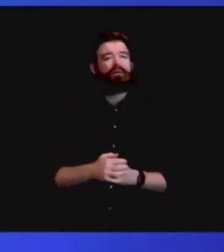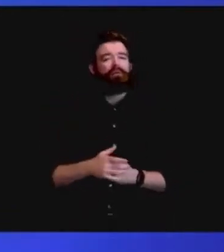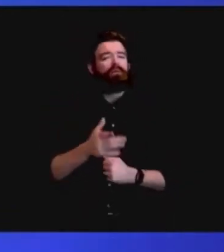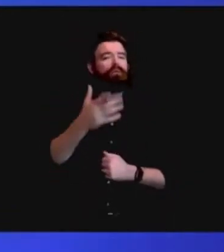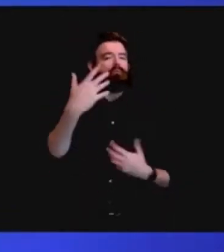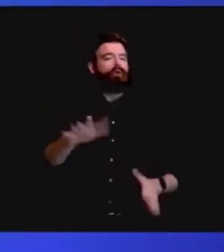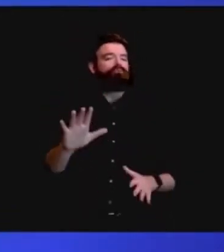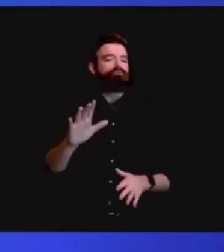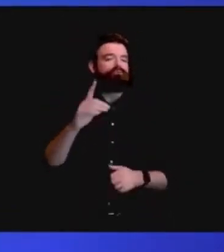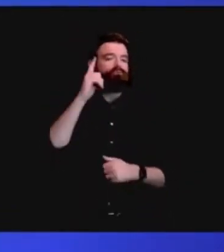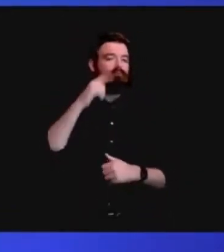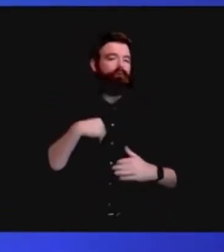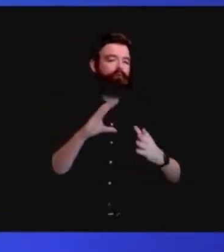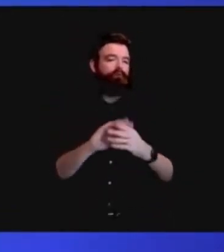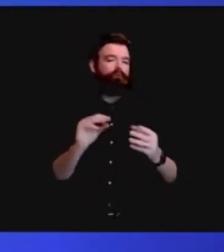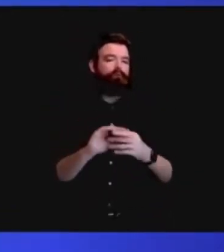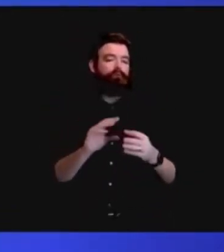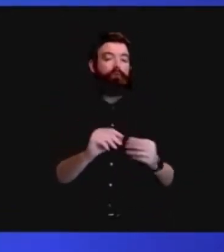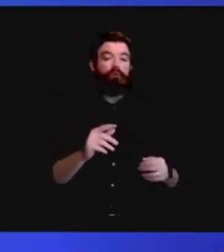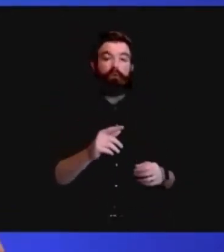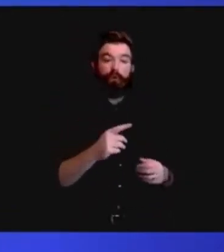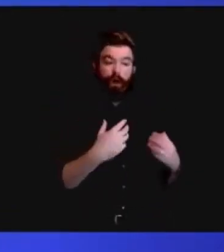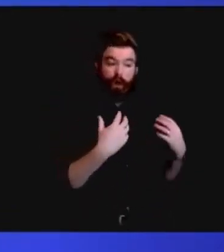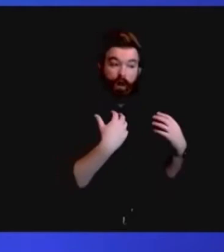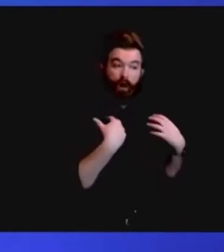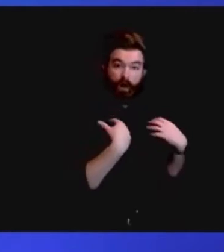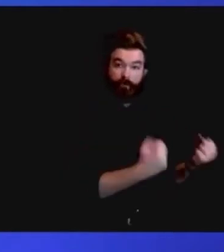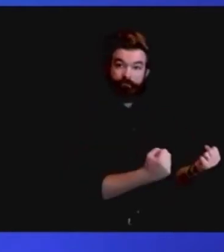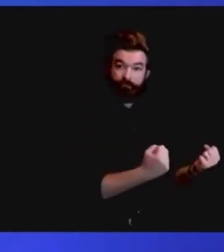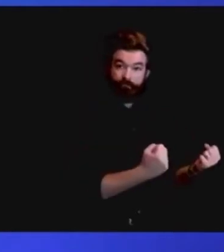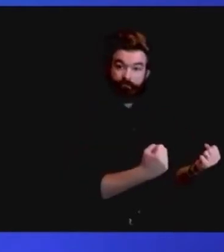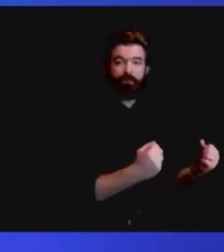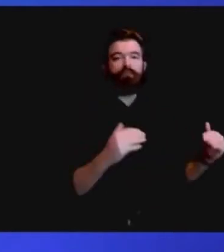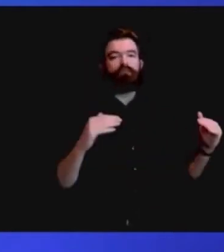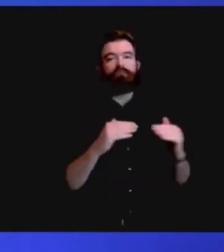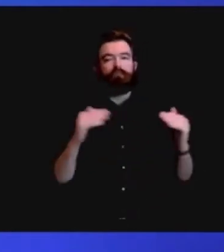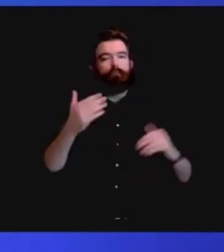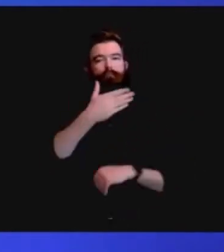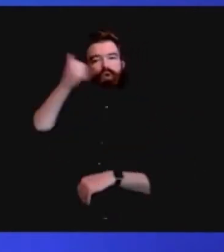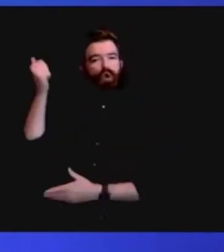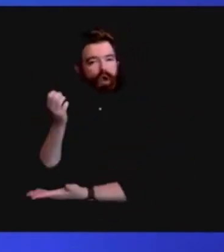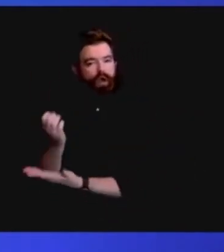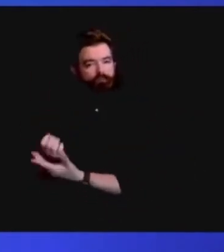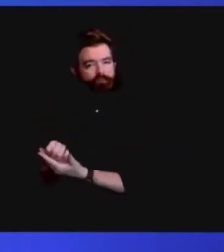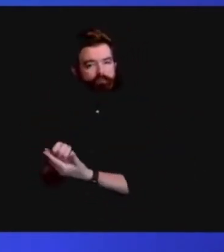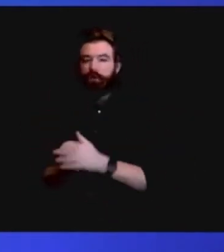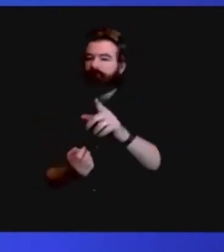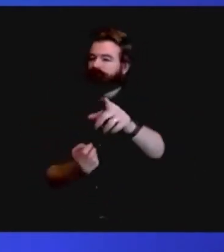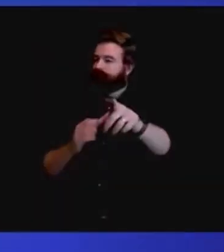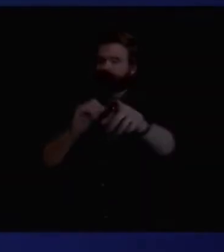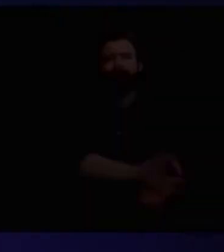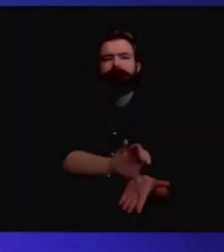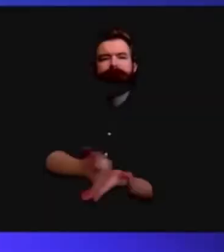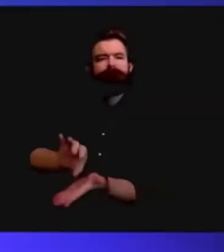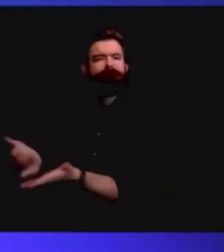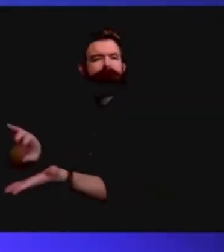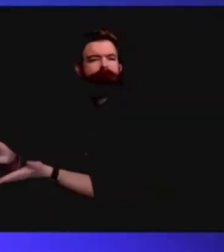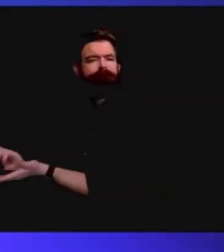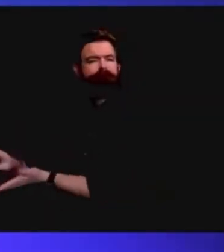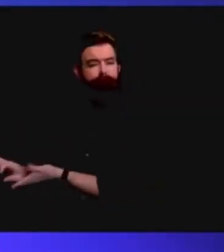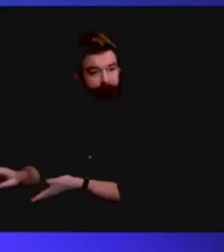You've heard me say that public health creates economic health. Our commitment to this ideal is unwavering.